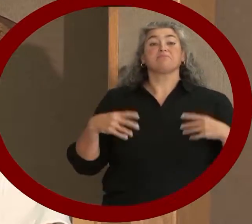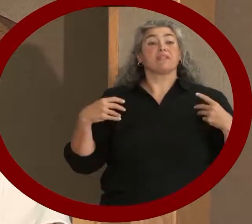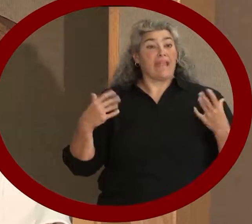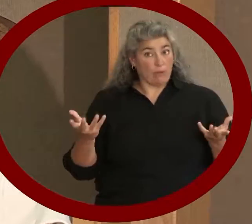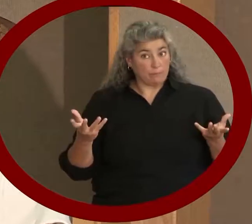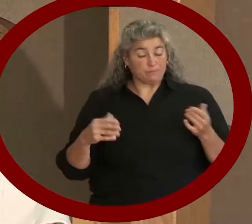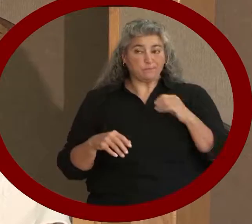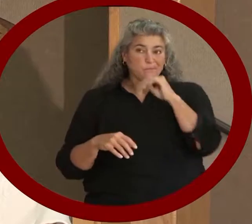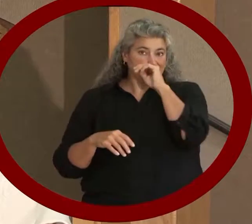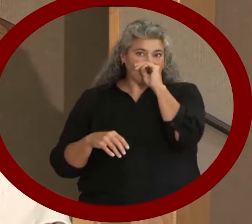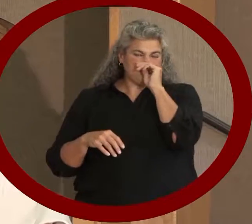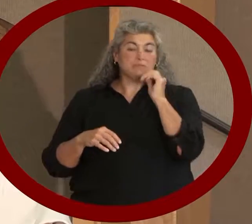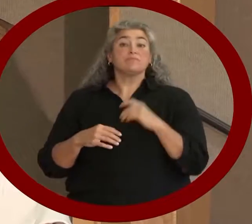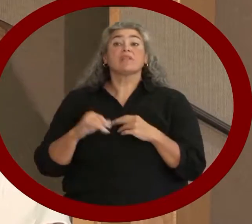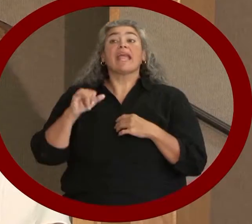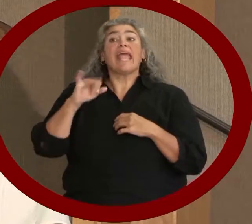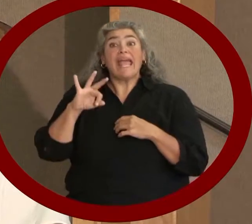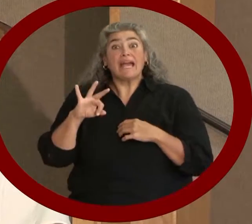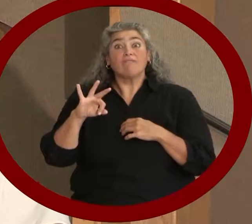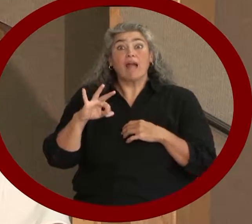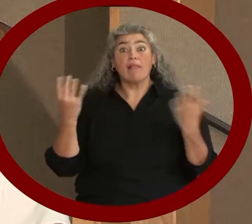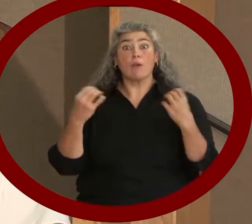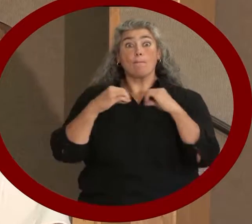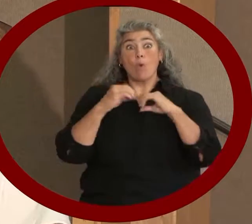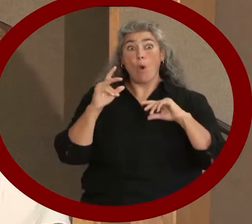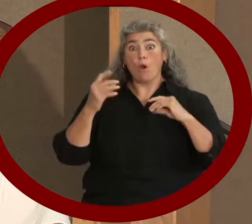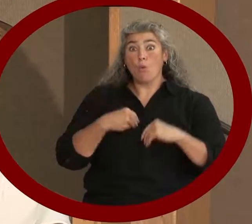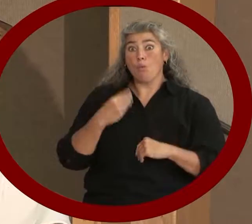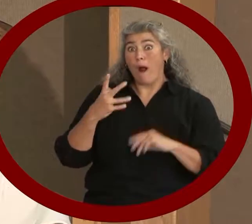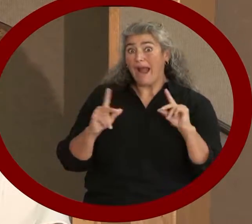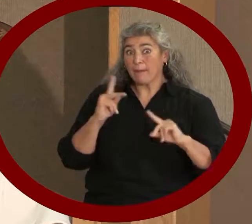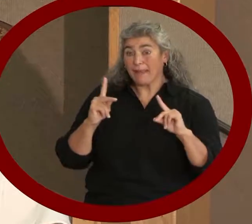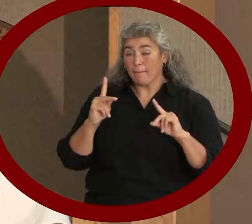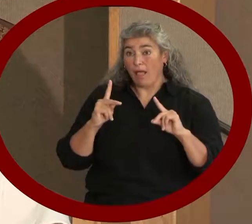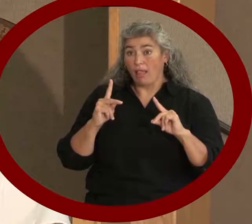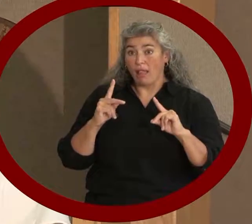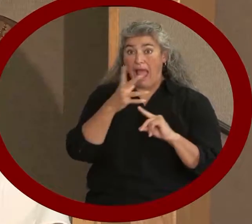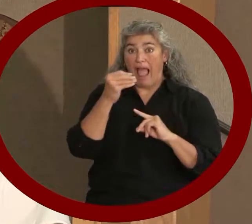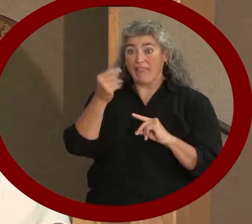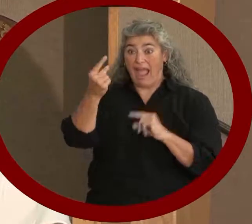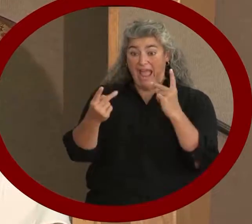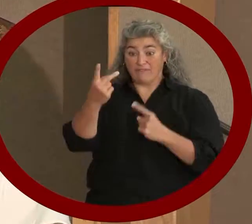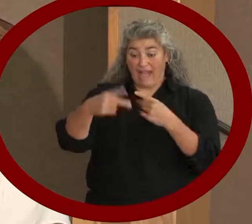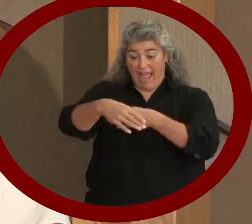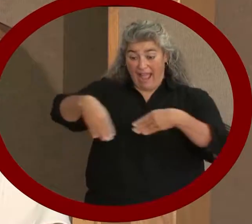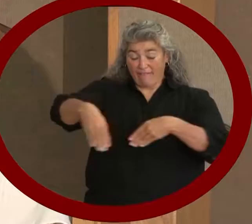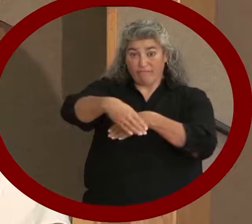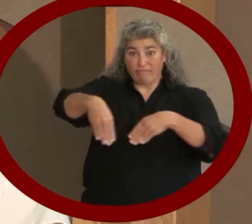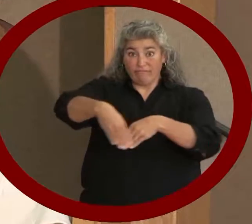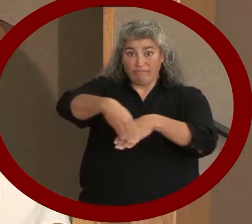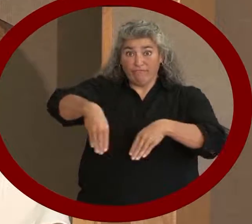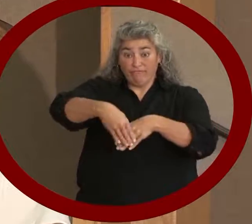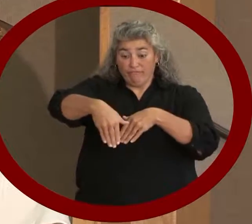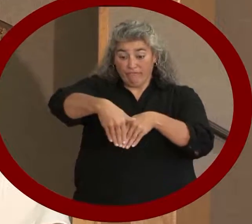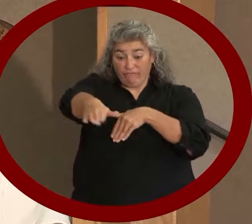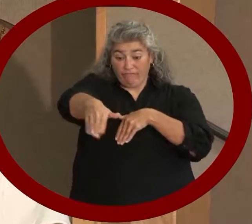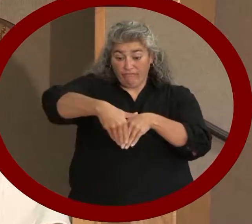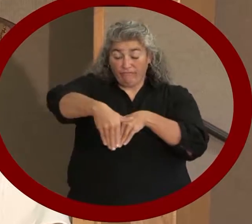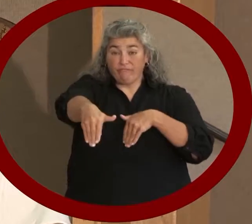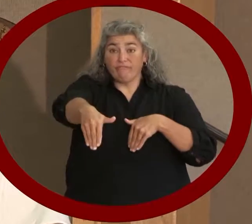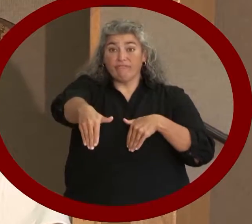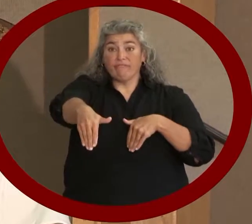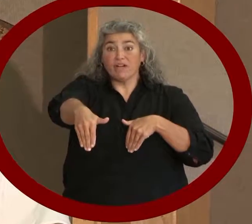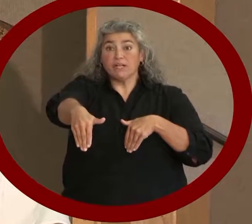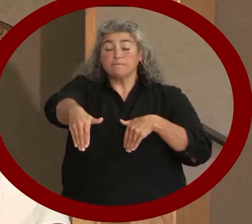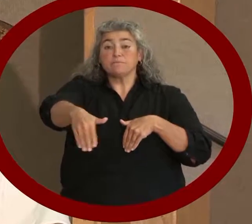if there were more white people that got on the bus than what the capacity was for that 50%